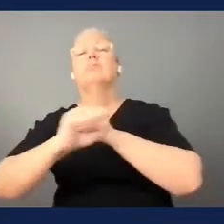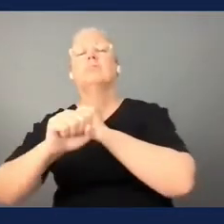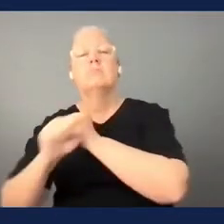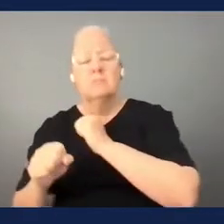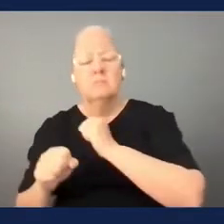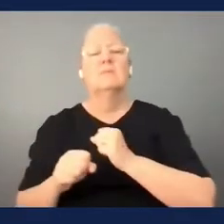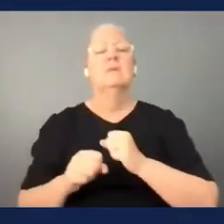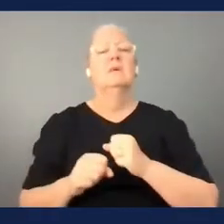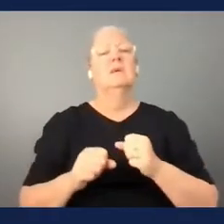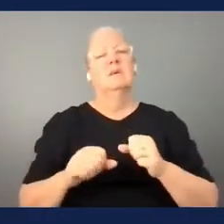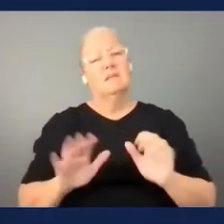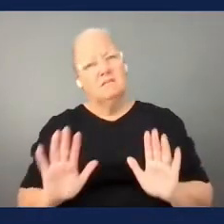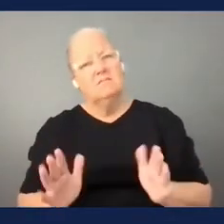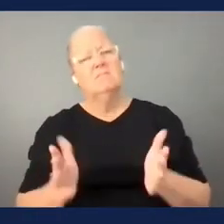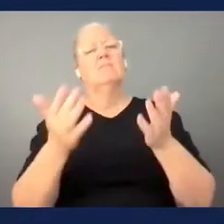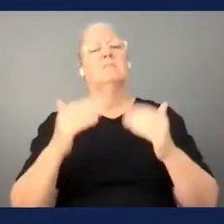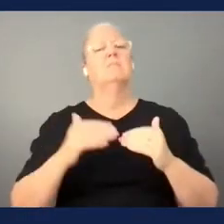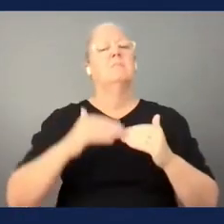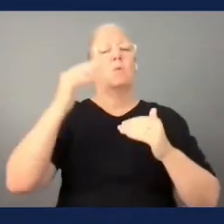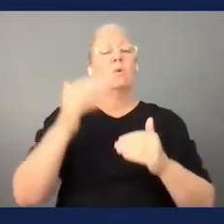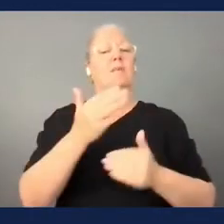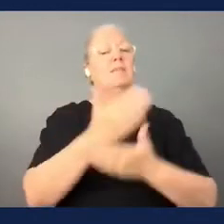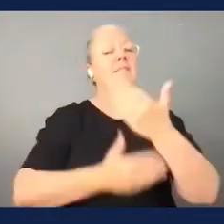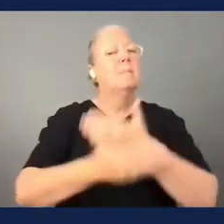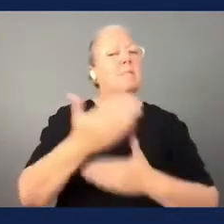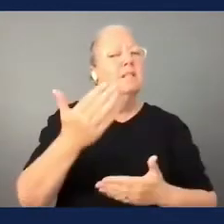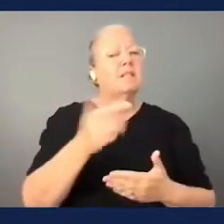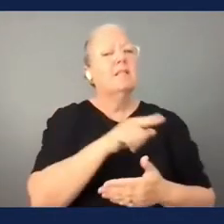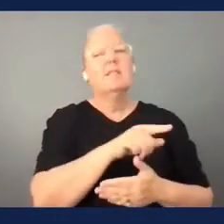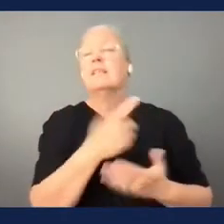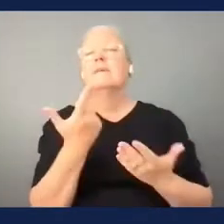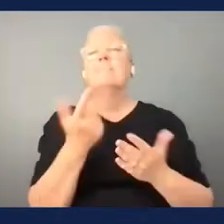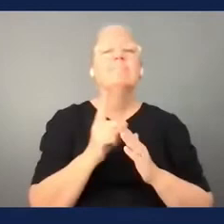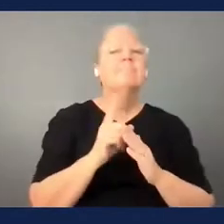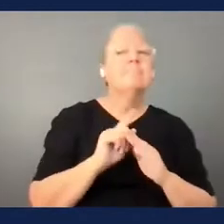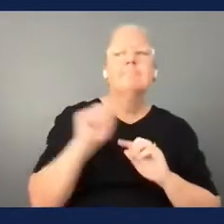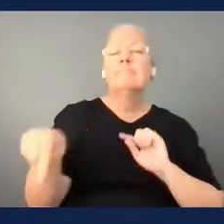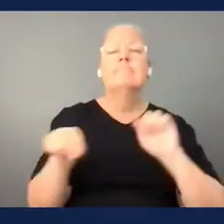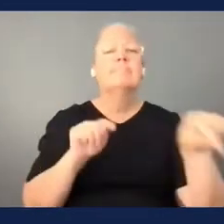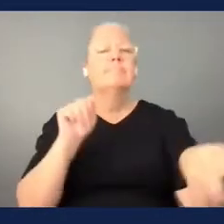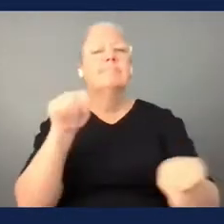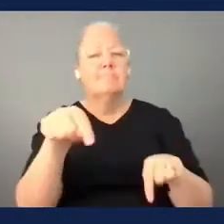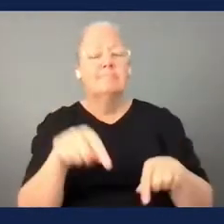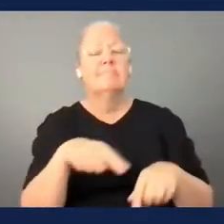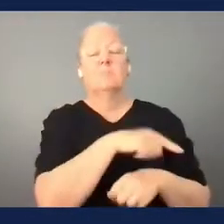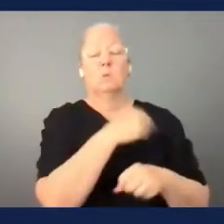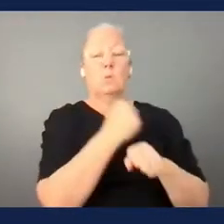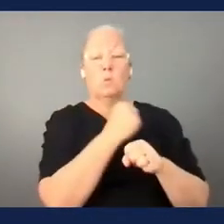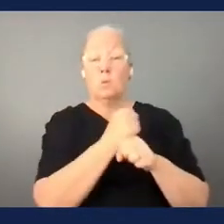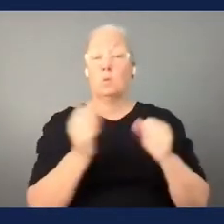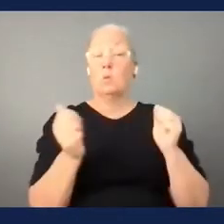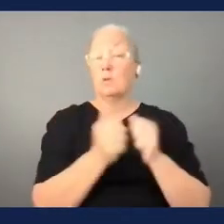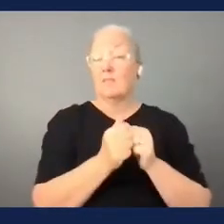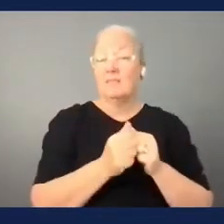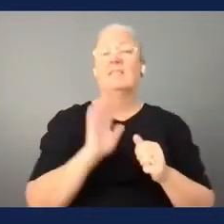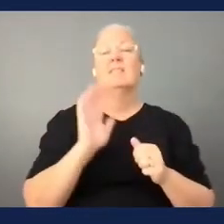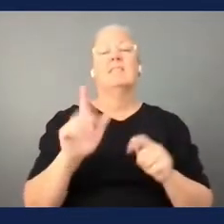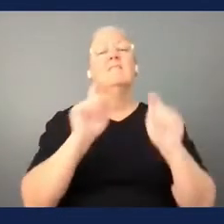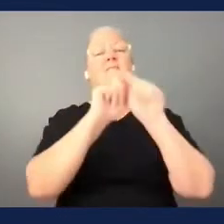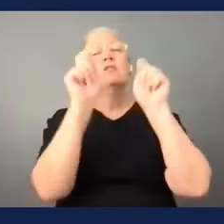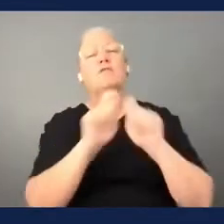people's uh representation and their work with diverse uh football federations and associations